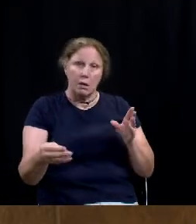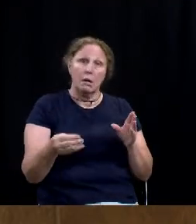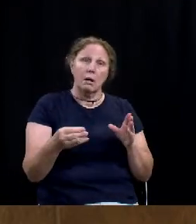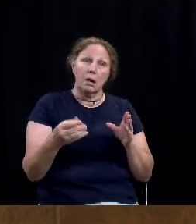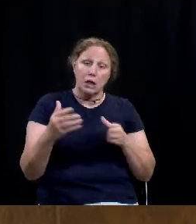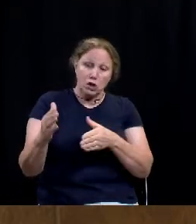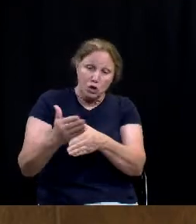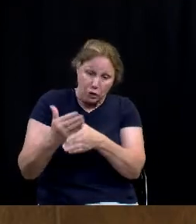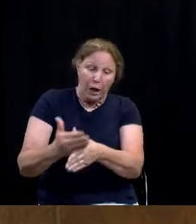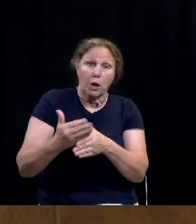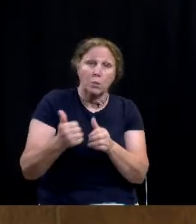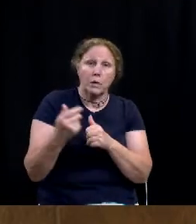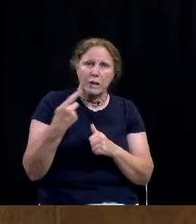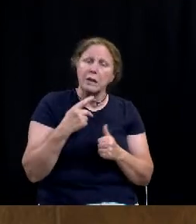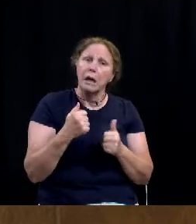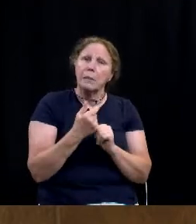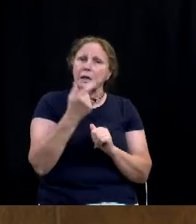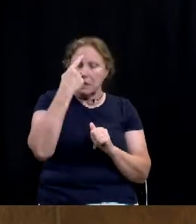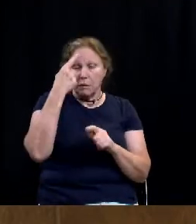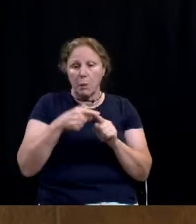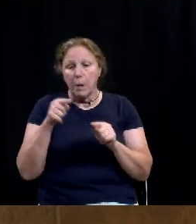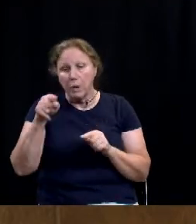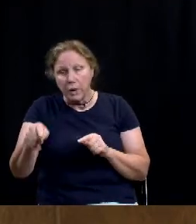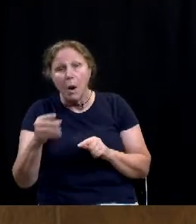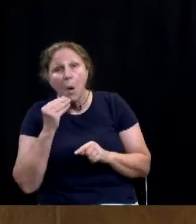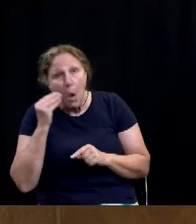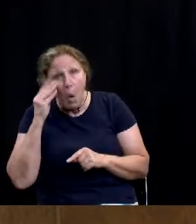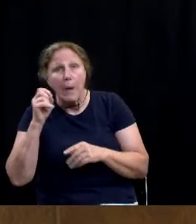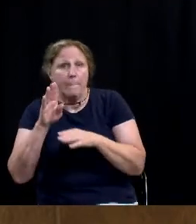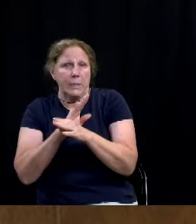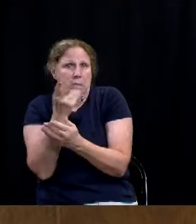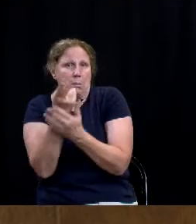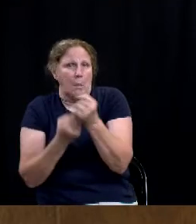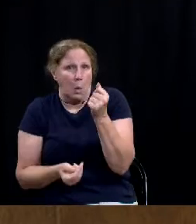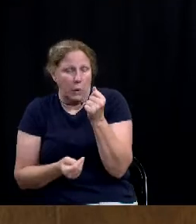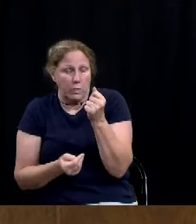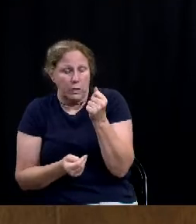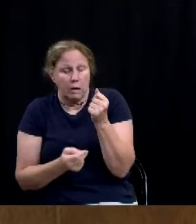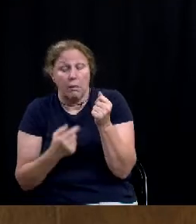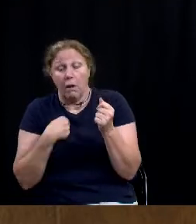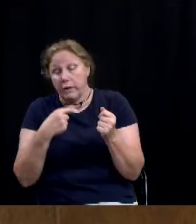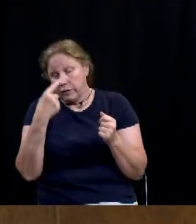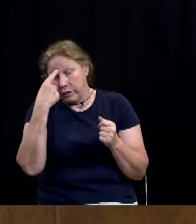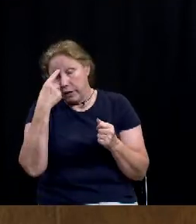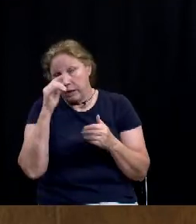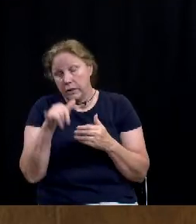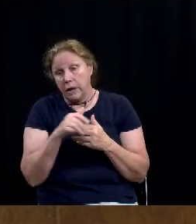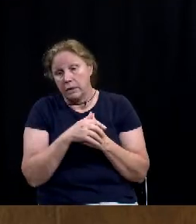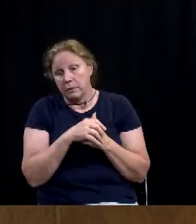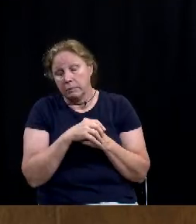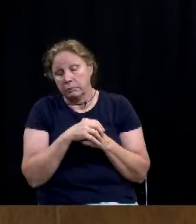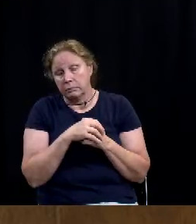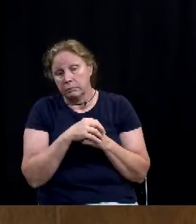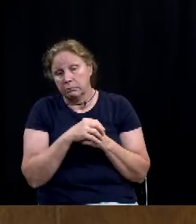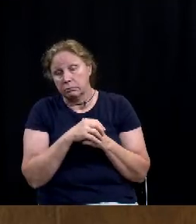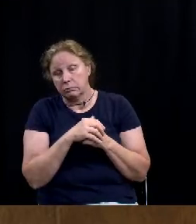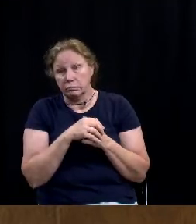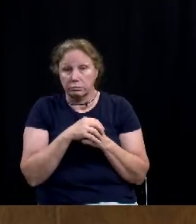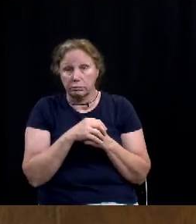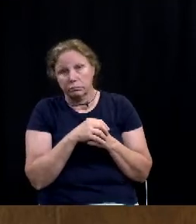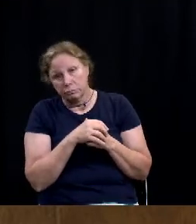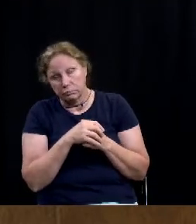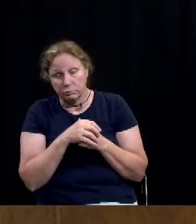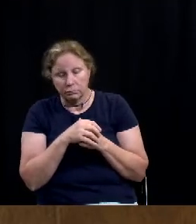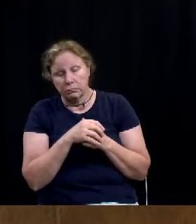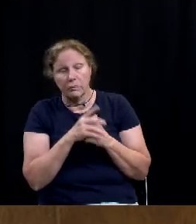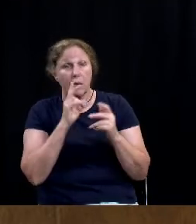share in this cost makes sense both on the residential and the commercial side. I think the fact that the calculator,